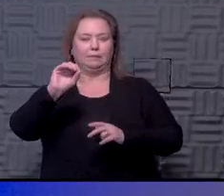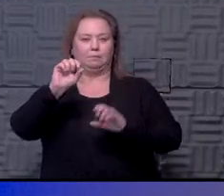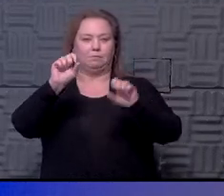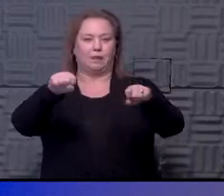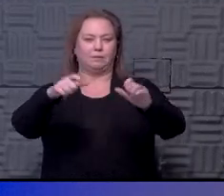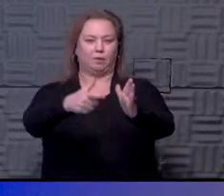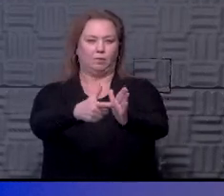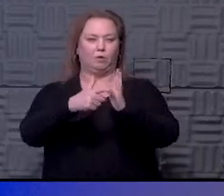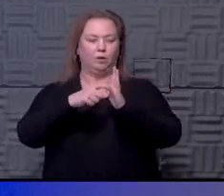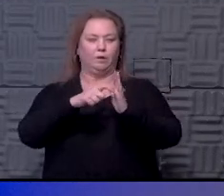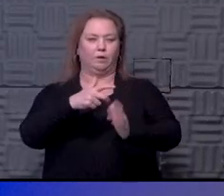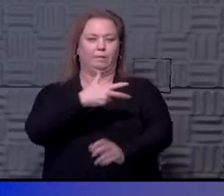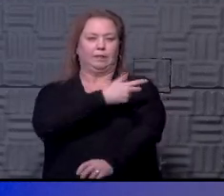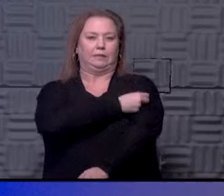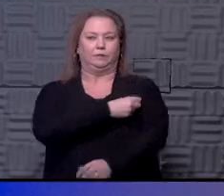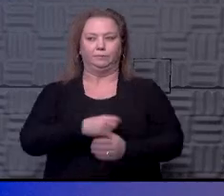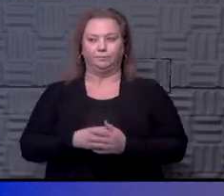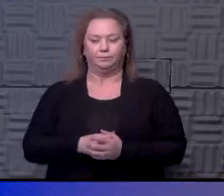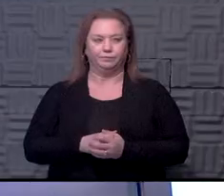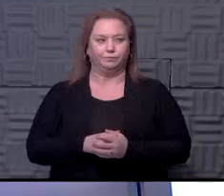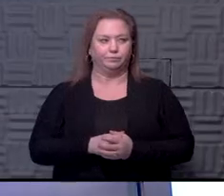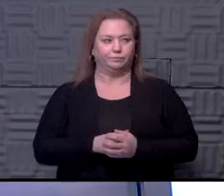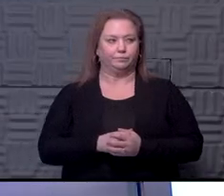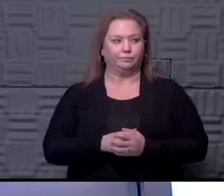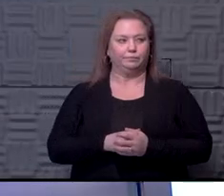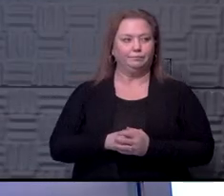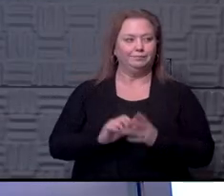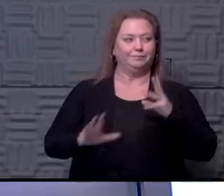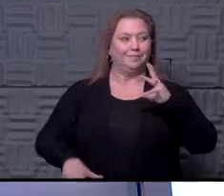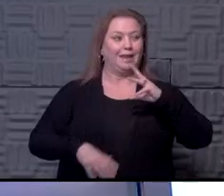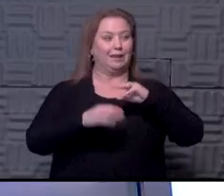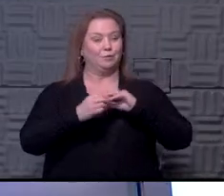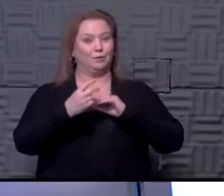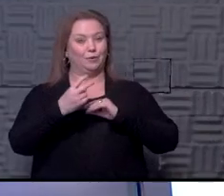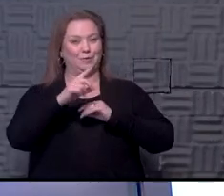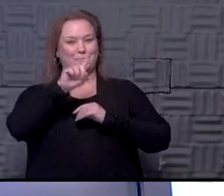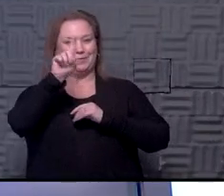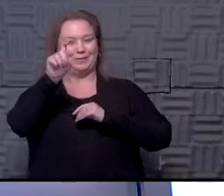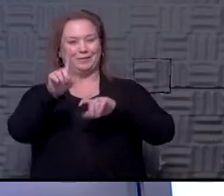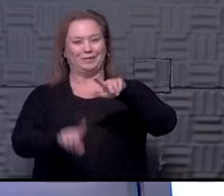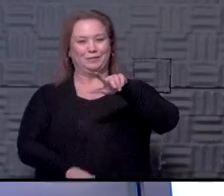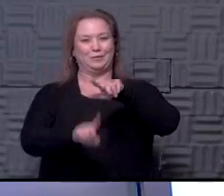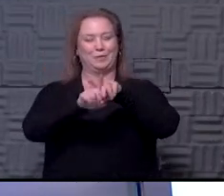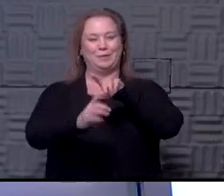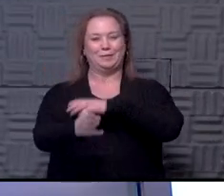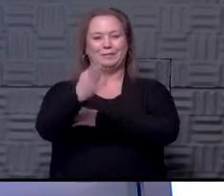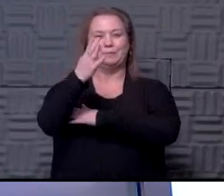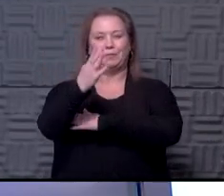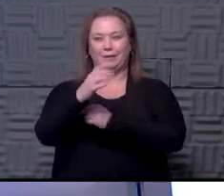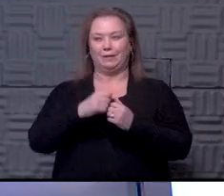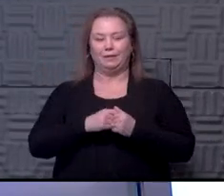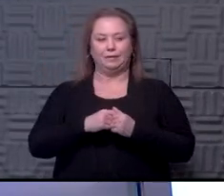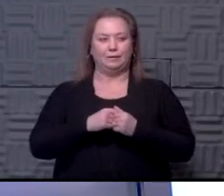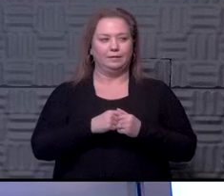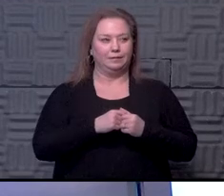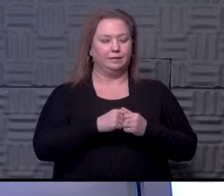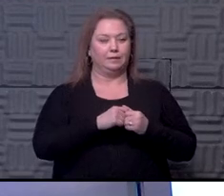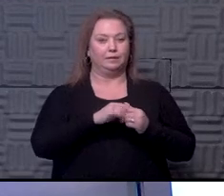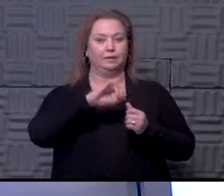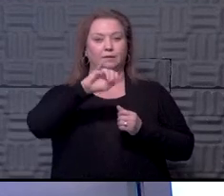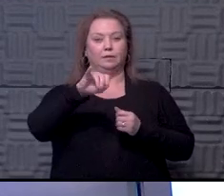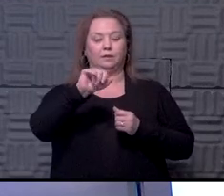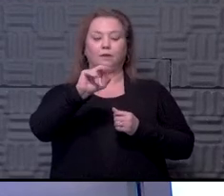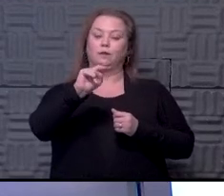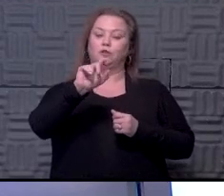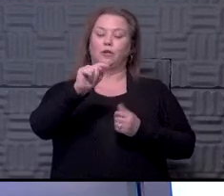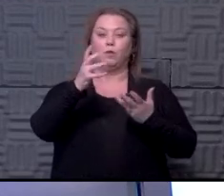possible mandatory vaccination at that point. Can I sneak in a couple extra questions that came in this morning? Okay, so Janet